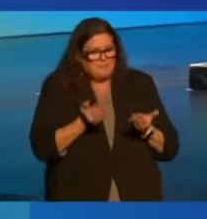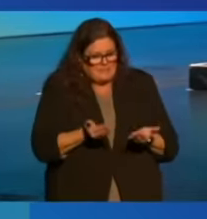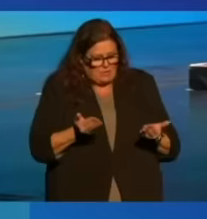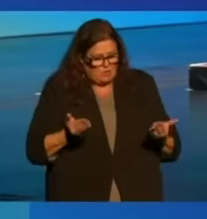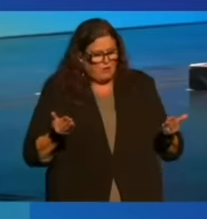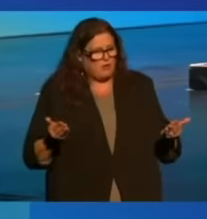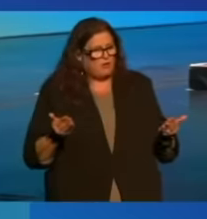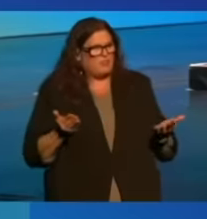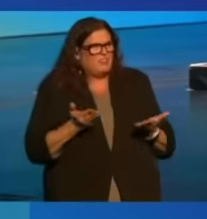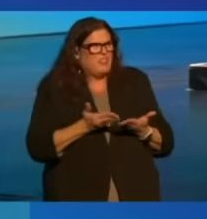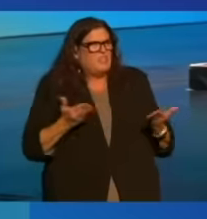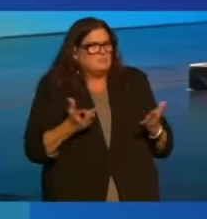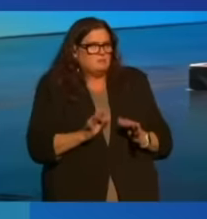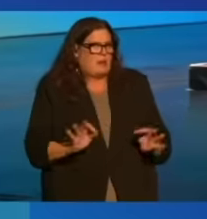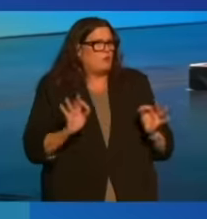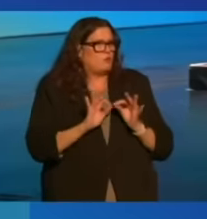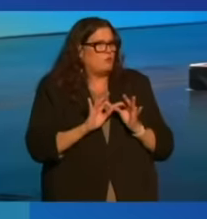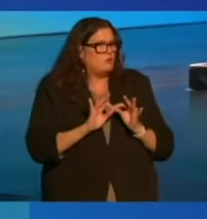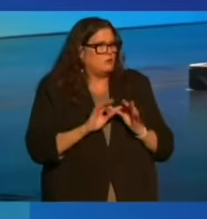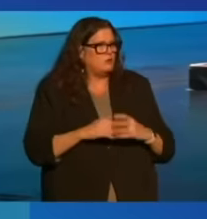Material things matter.